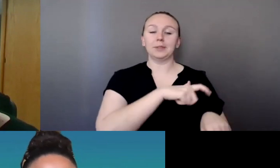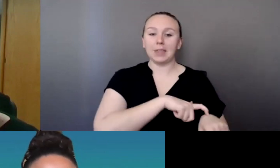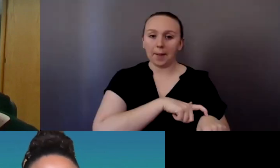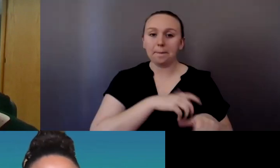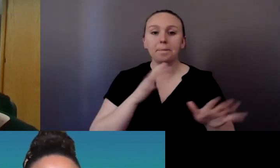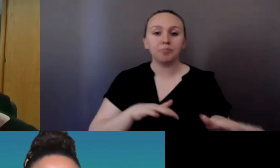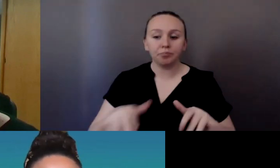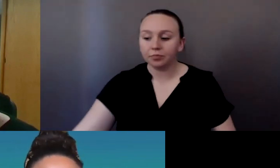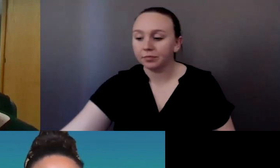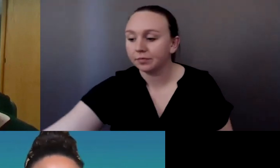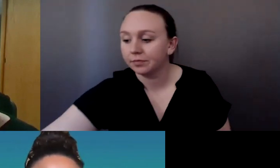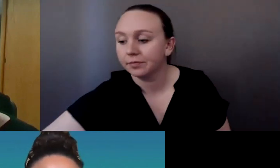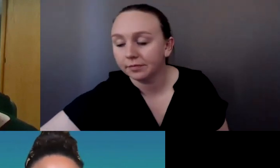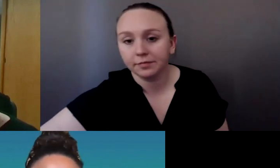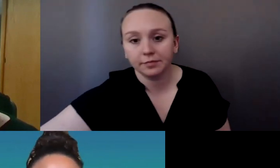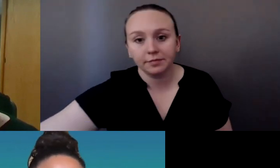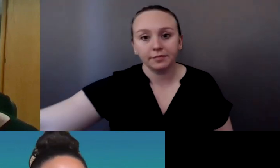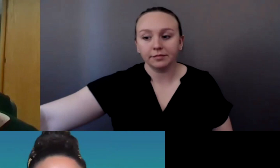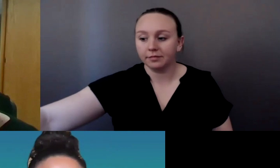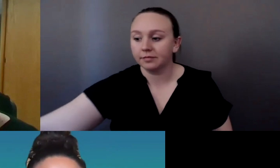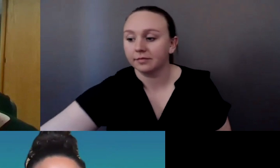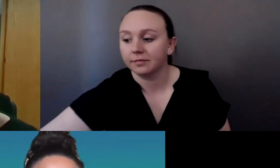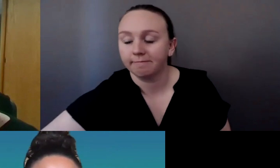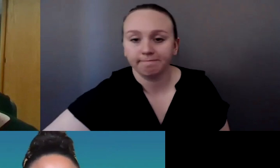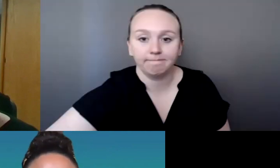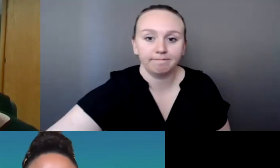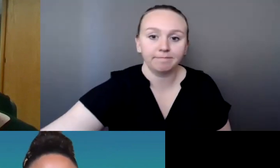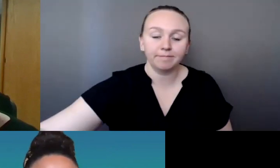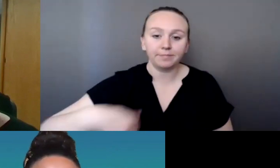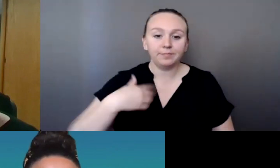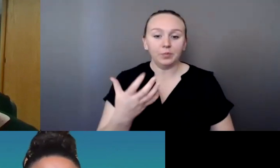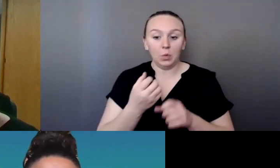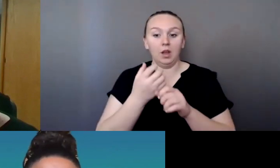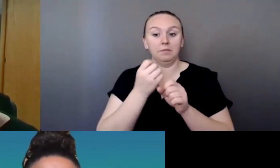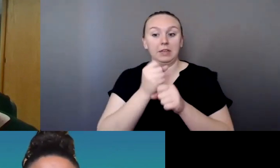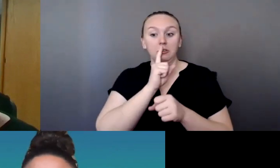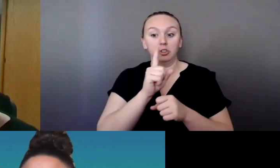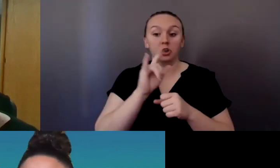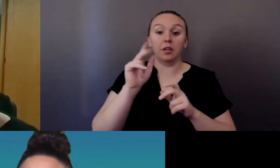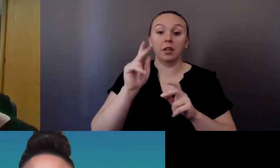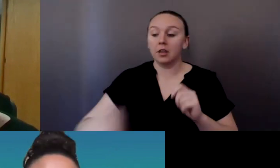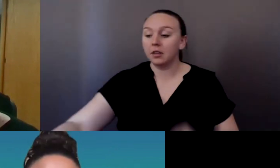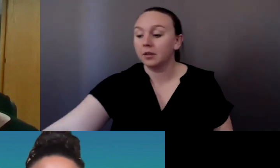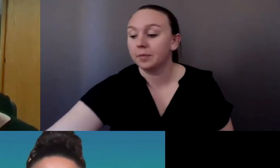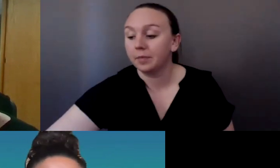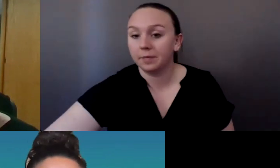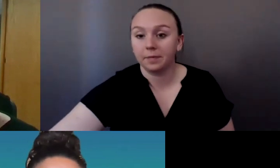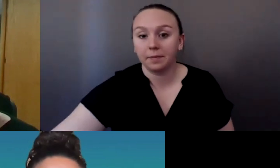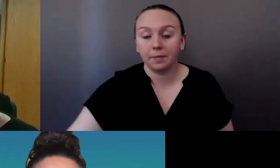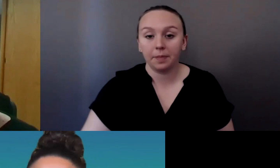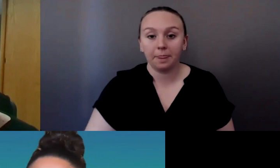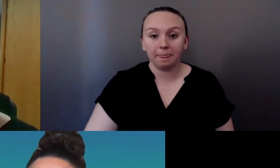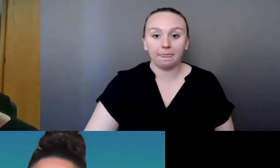We want to make sure that folks can come and go on this panel as they need to for their own wellness. please excuse me, their